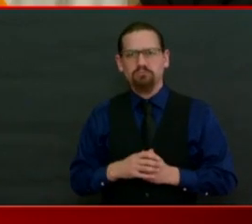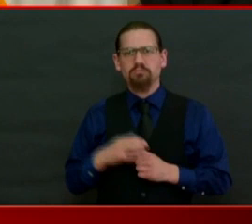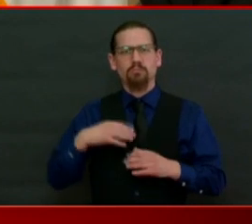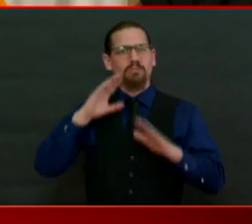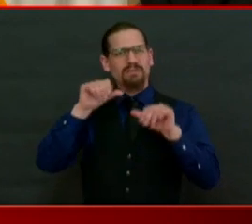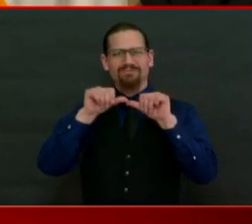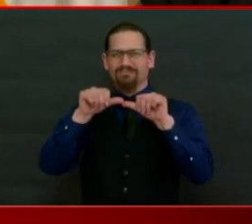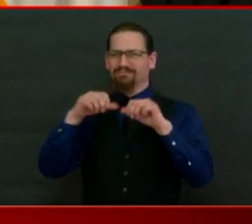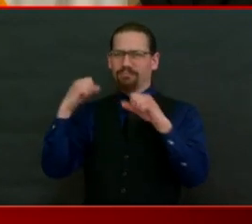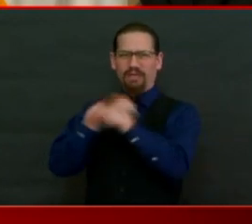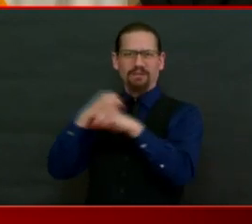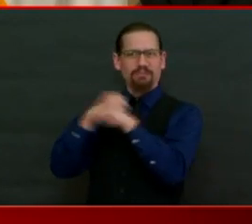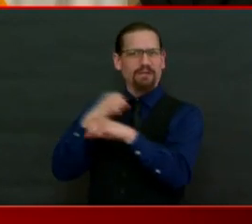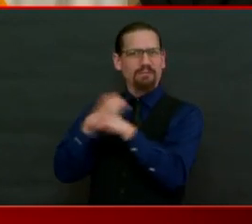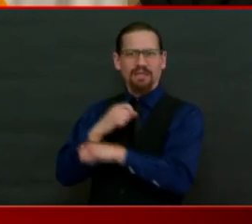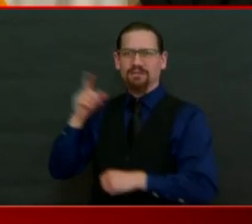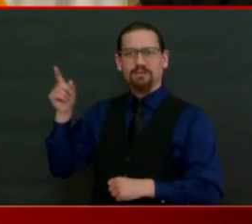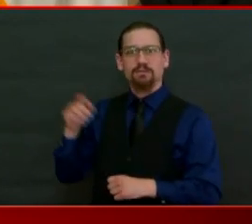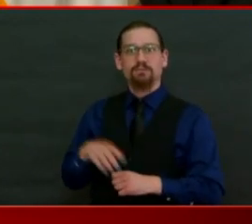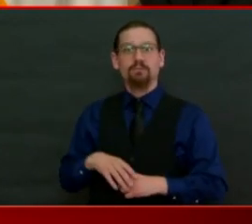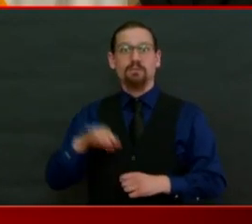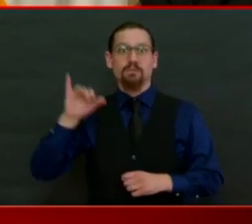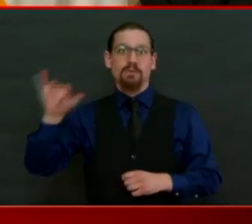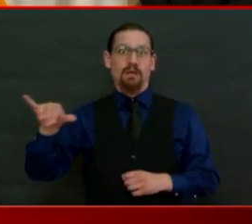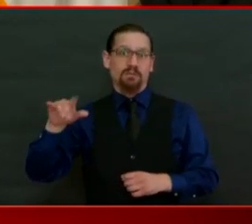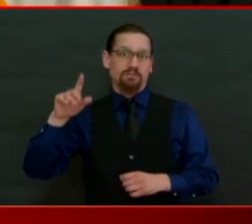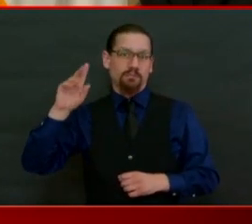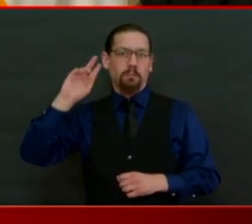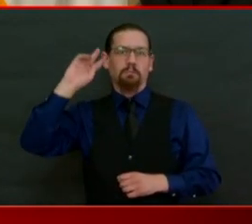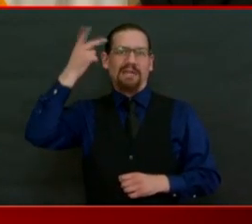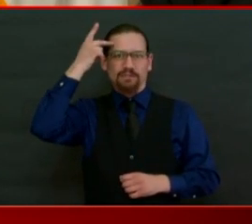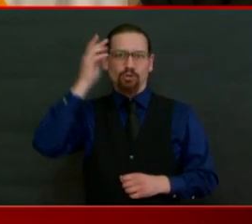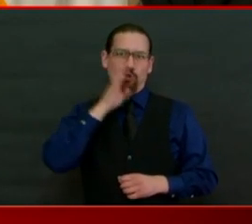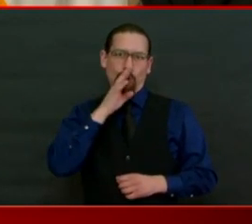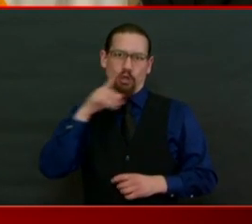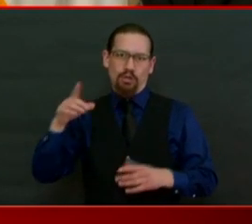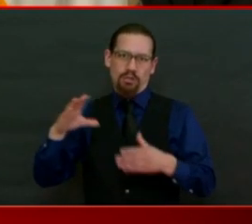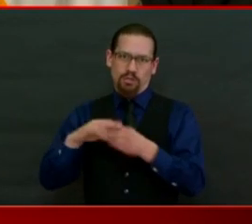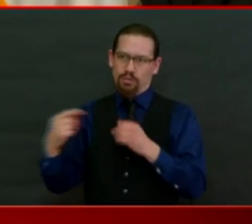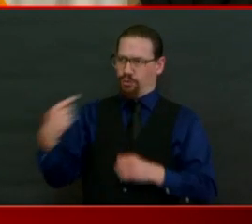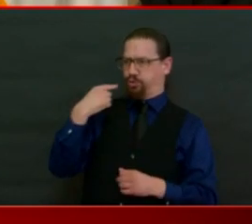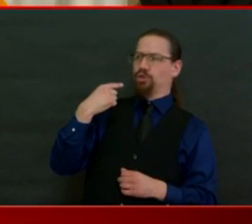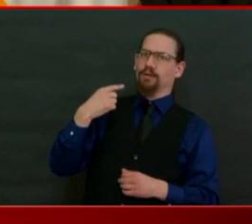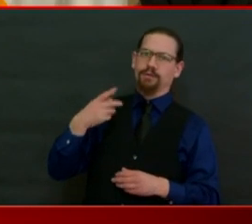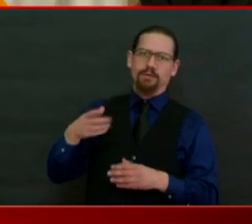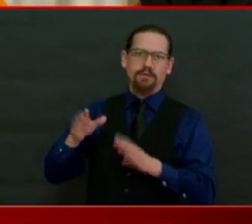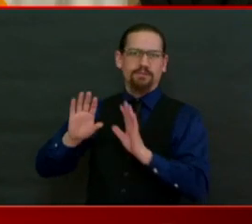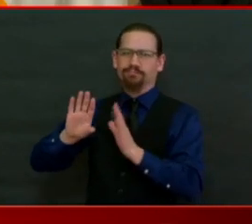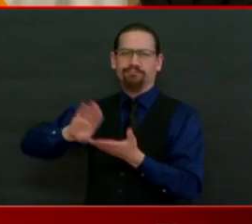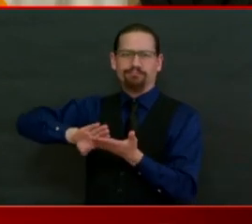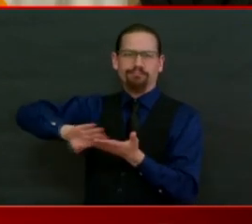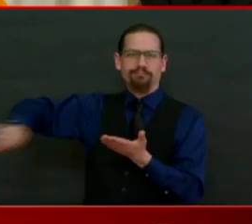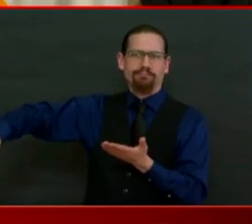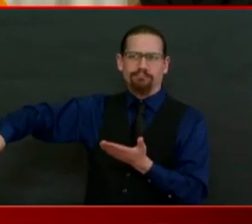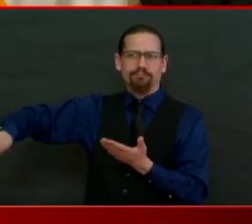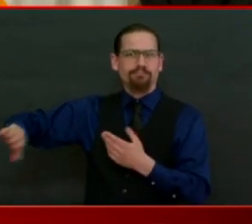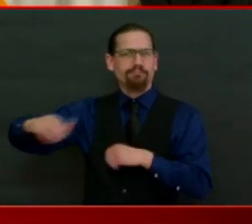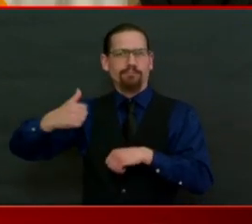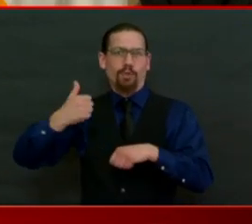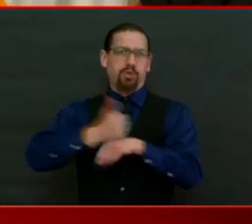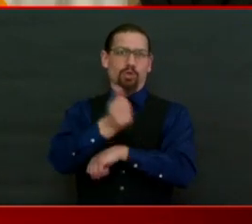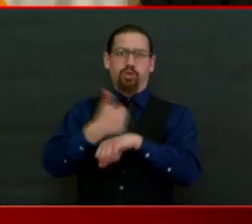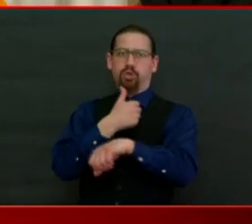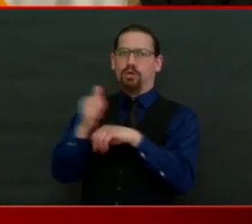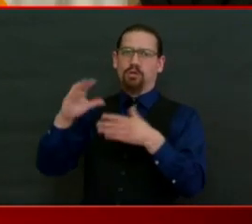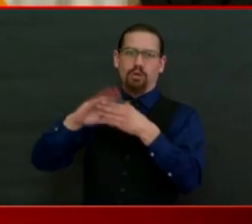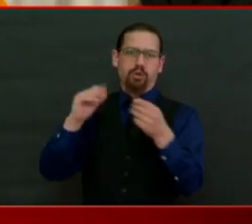political rhetoric, which is what it is, but what our job is to do is fight to get the stimulus because the people of Rhode Island need it and deserve it. Frankly,